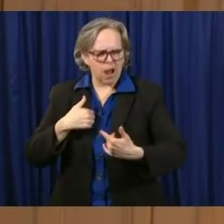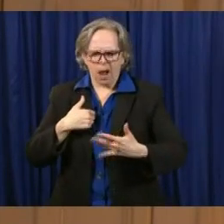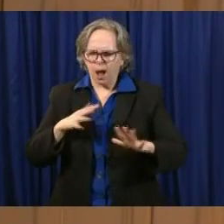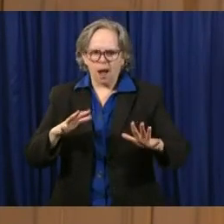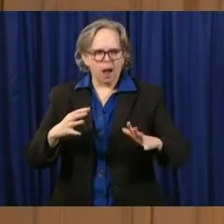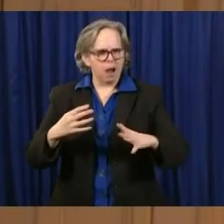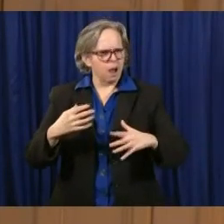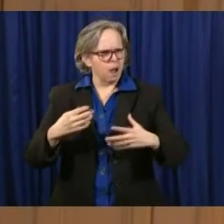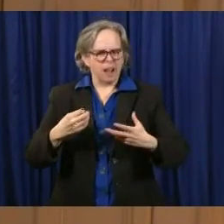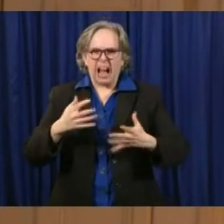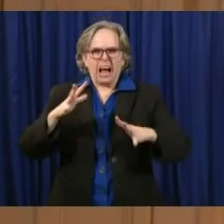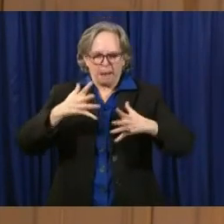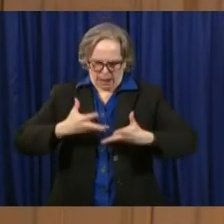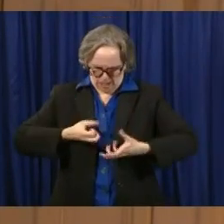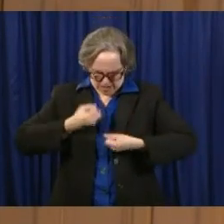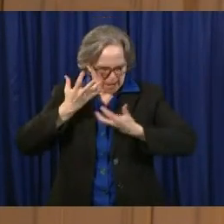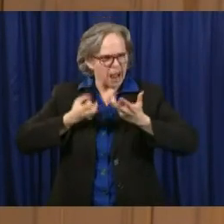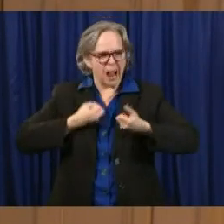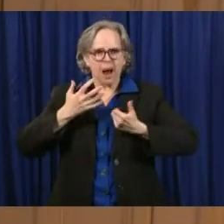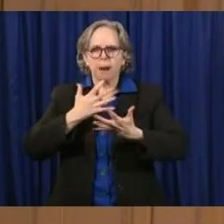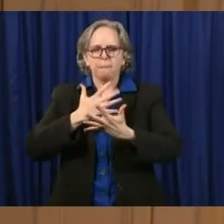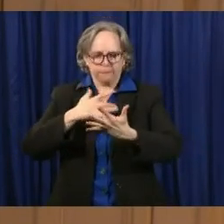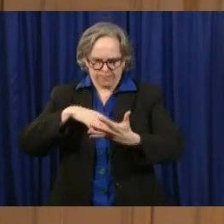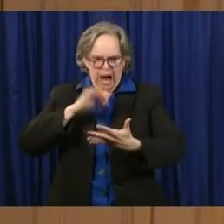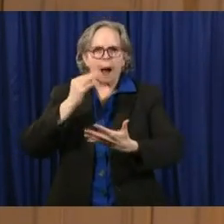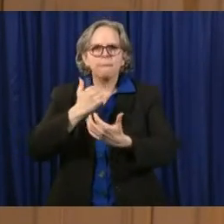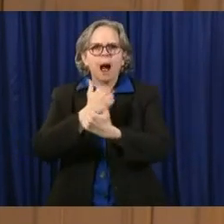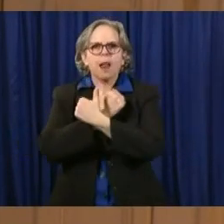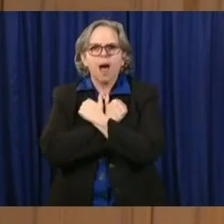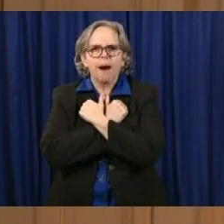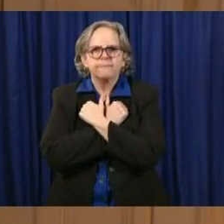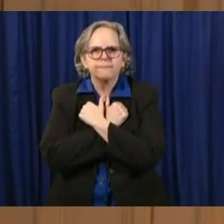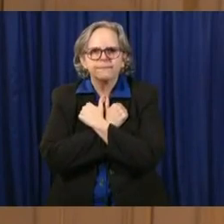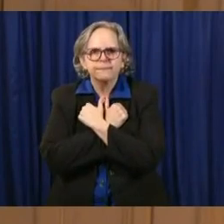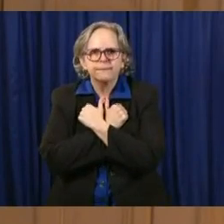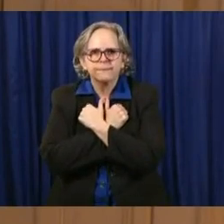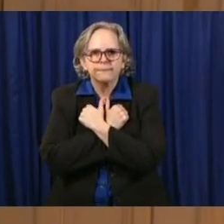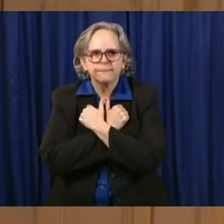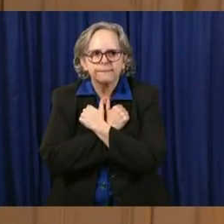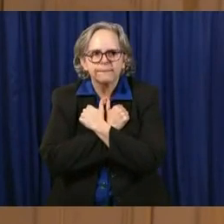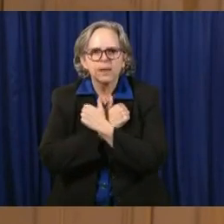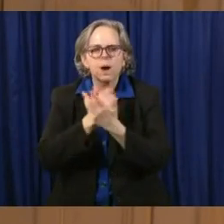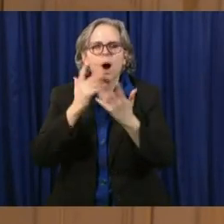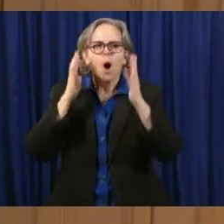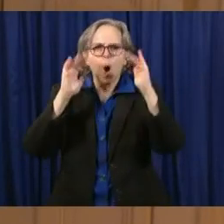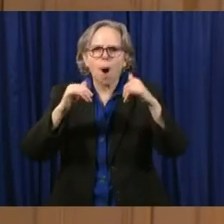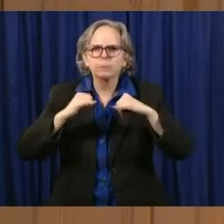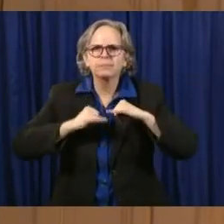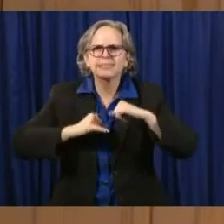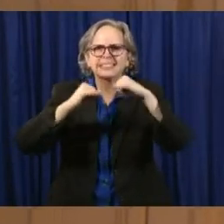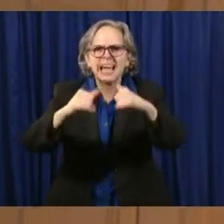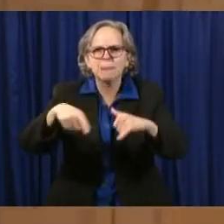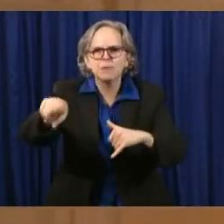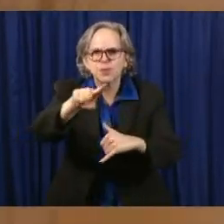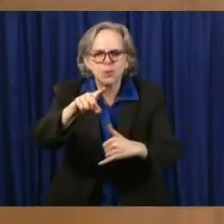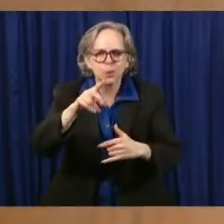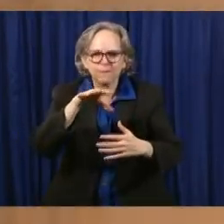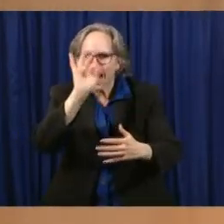And so I hope you'll take a look at that song. It's something that's helping me stay connected during this time. Thank you.